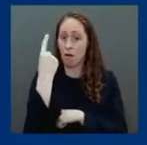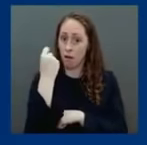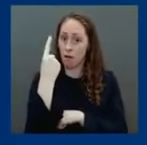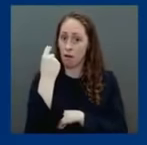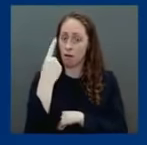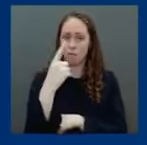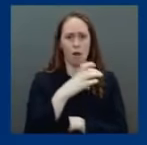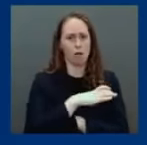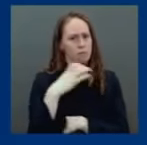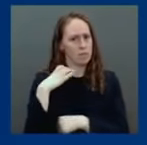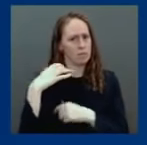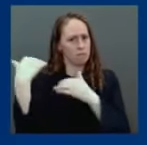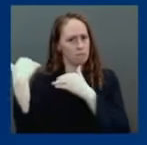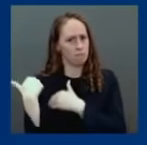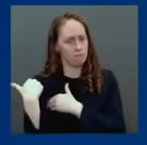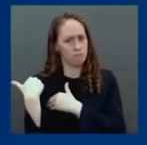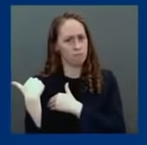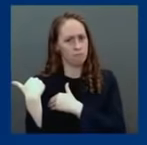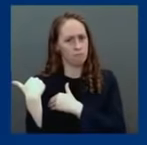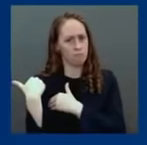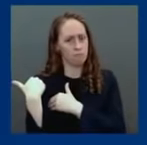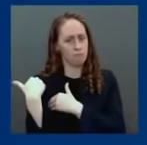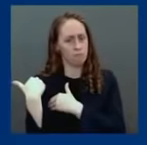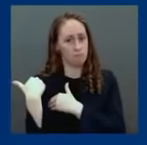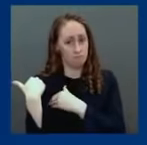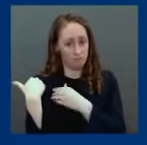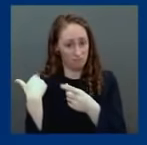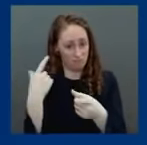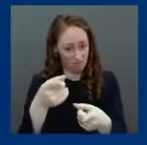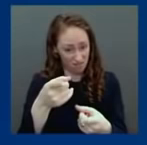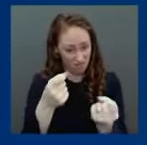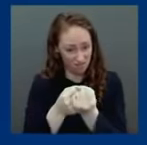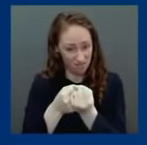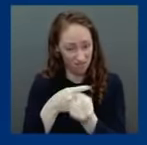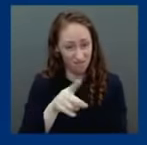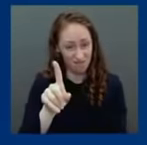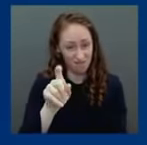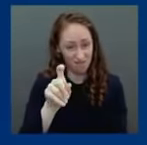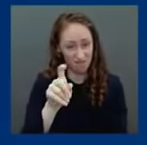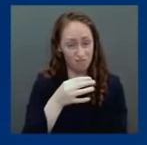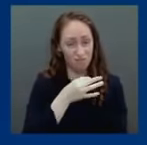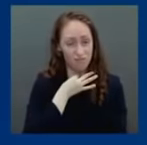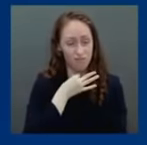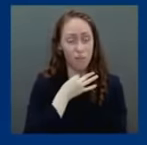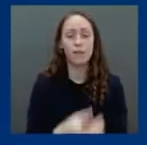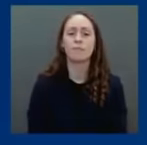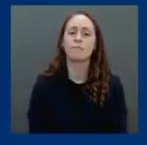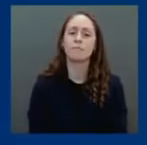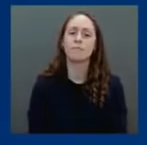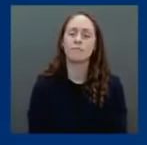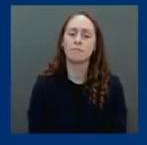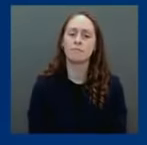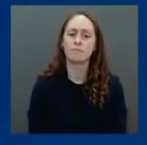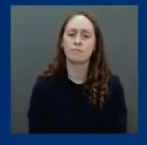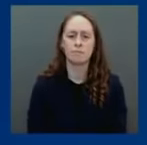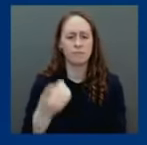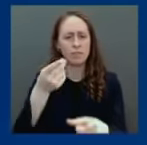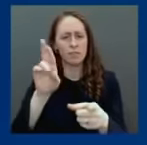And for Dr. Fauci, do you think it's necessary to conduct an inquiry into the origins of the virus?